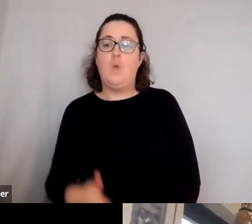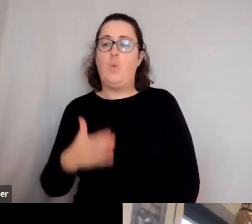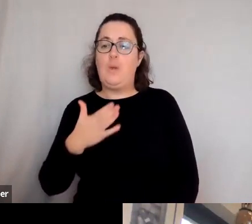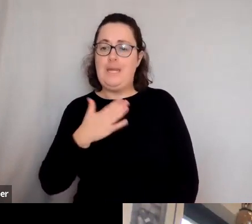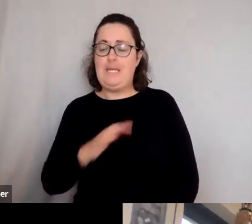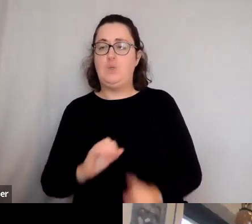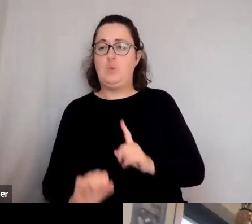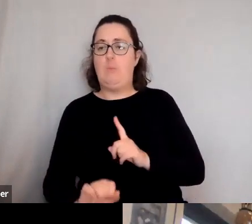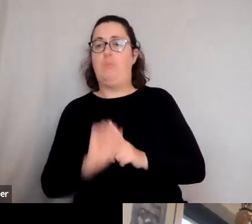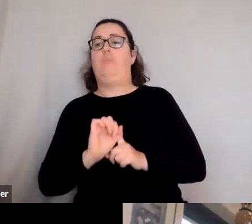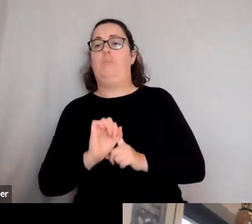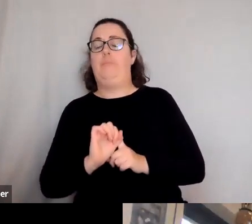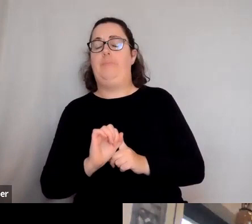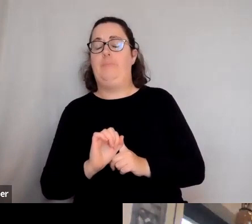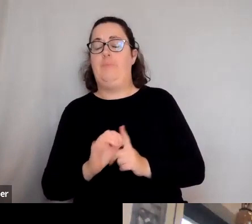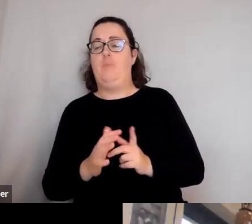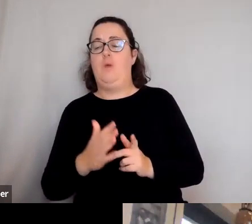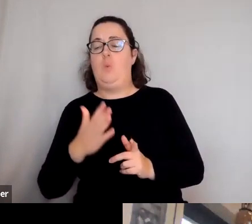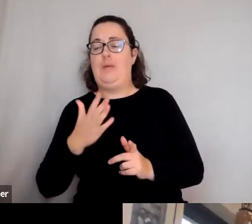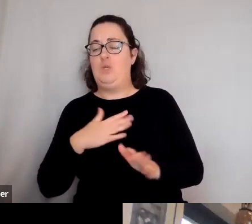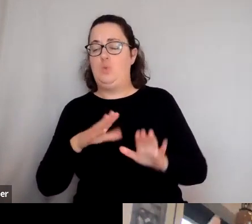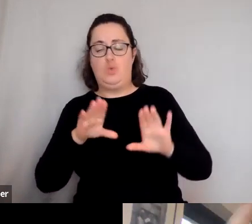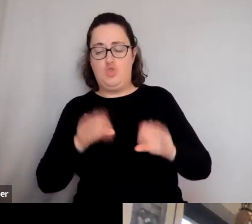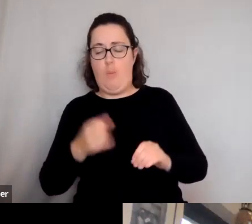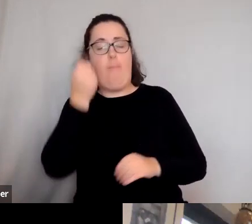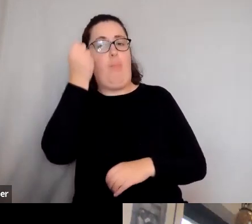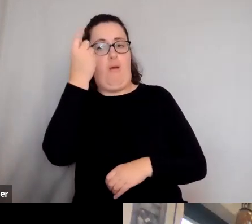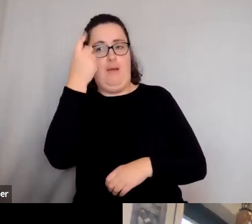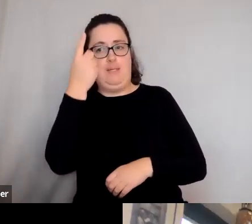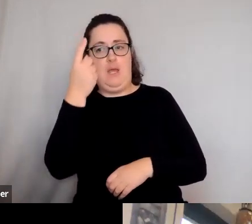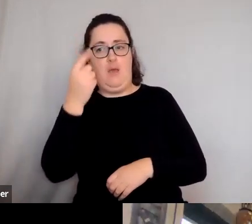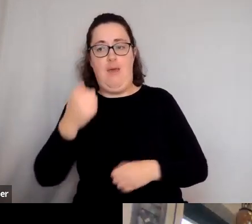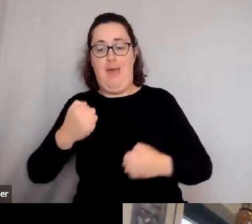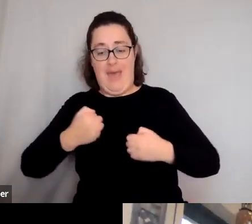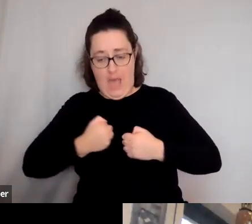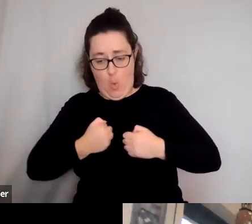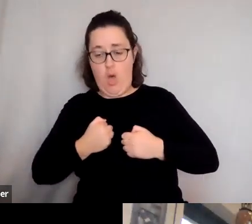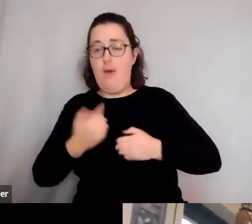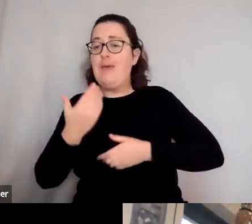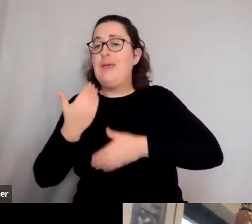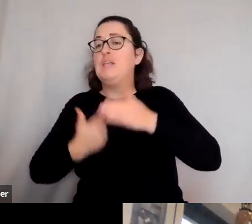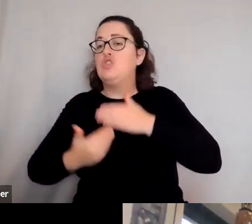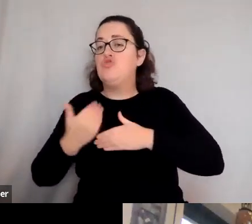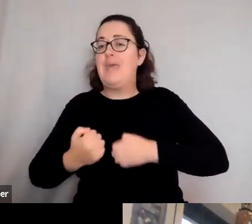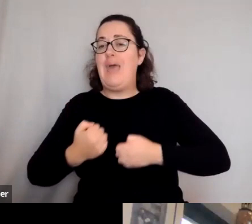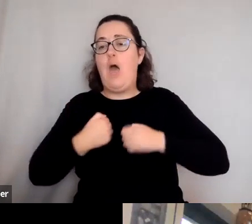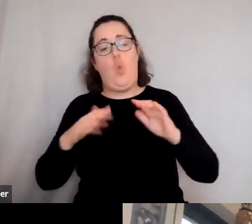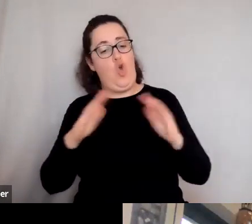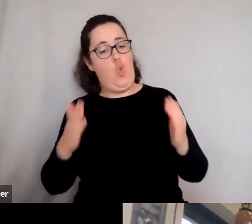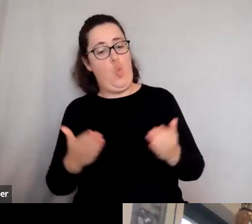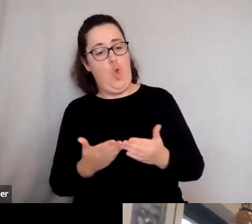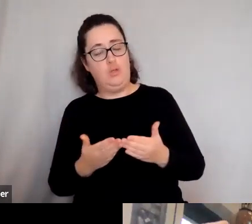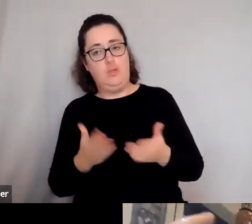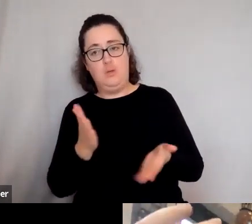out of our, of our conceptions that our historical world, as we see it, is as